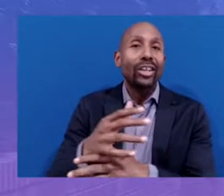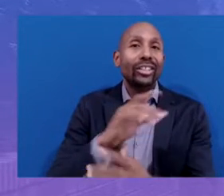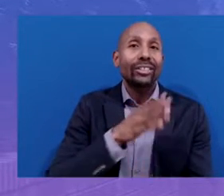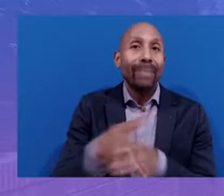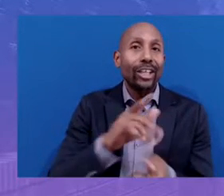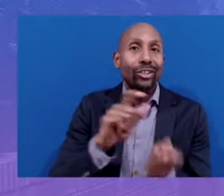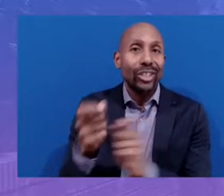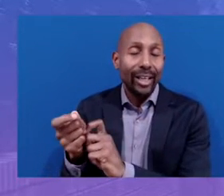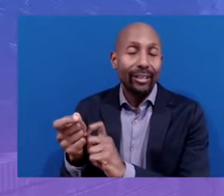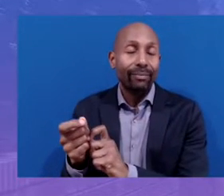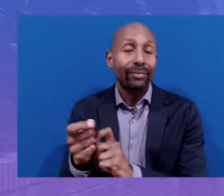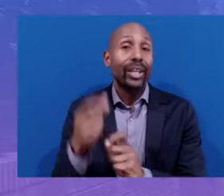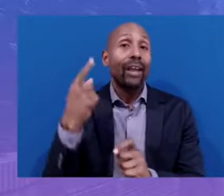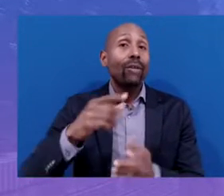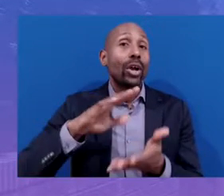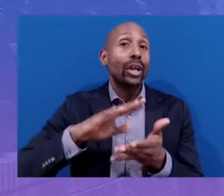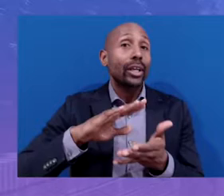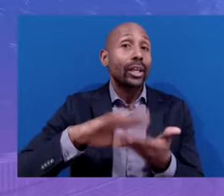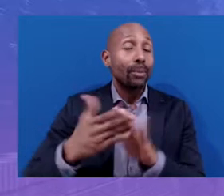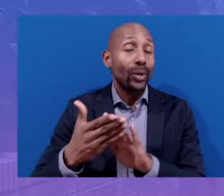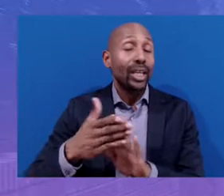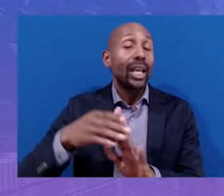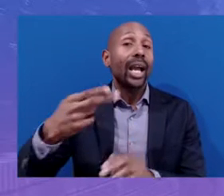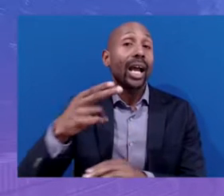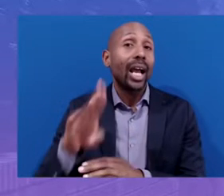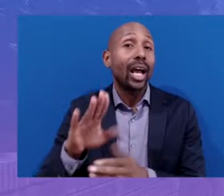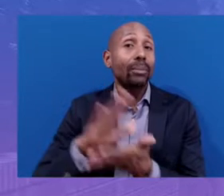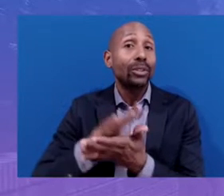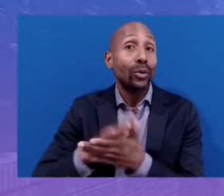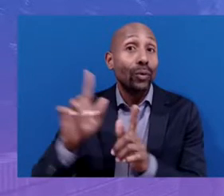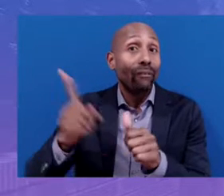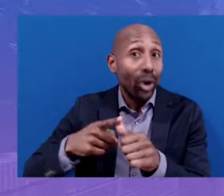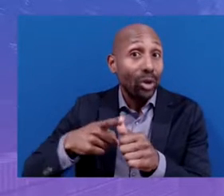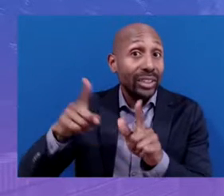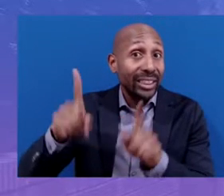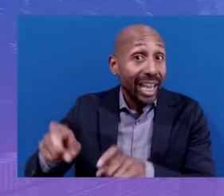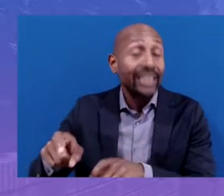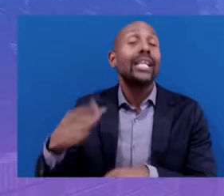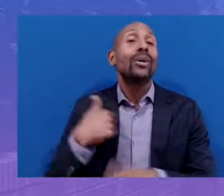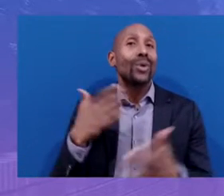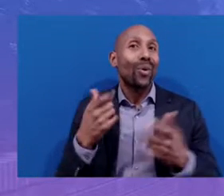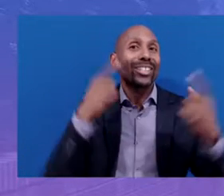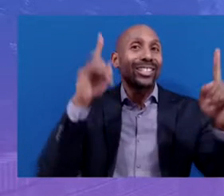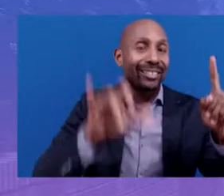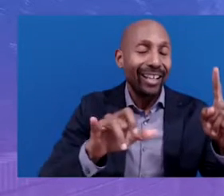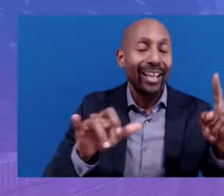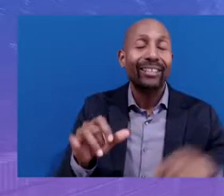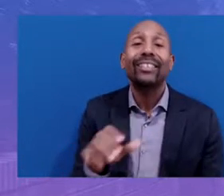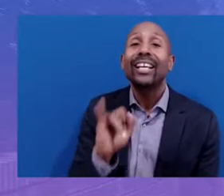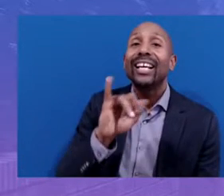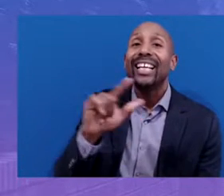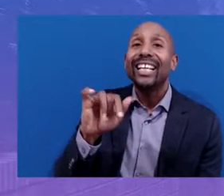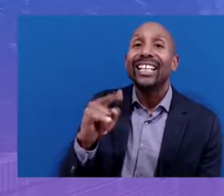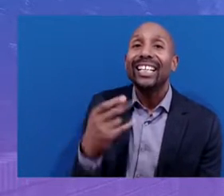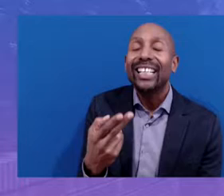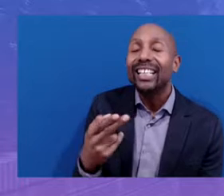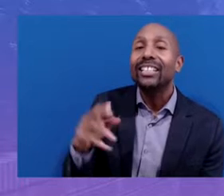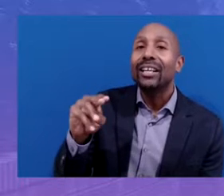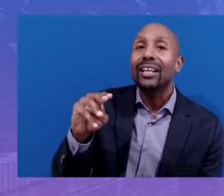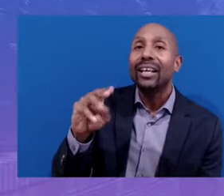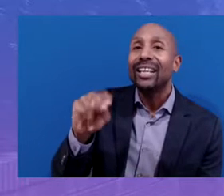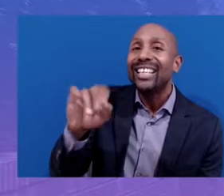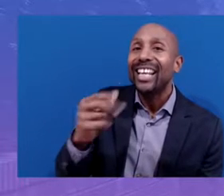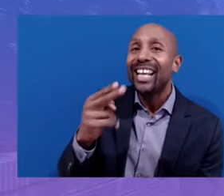accomplish through our Community Hub Schools pilot, with the leadership of Assistant Superintendent Elish Naheli Tawora and her focus